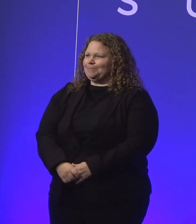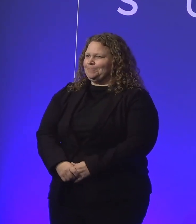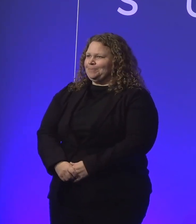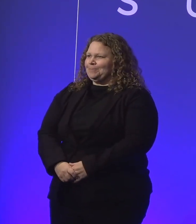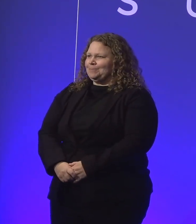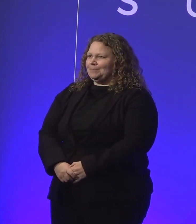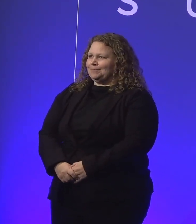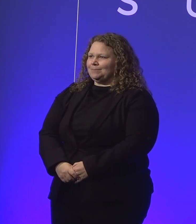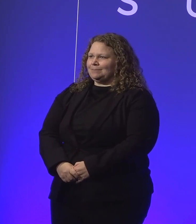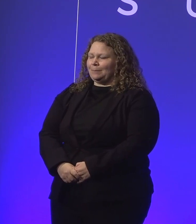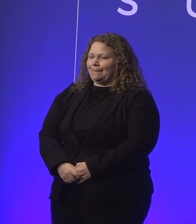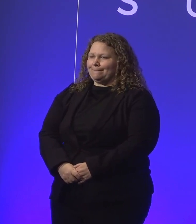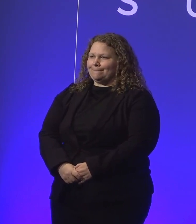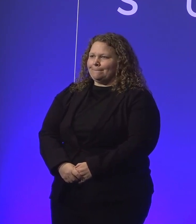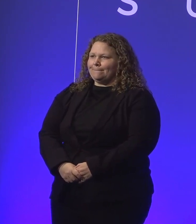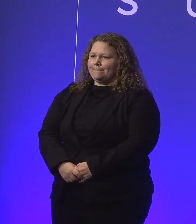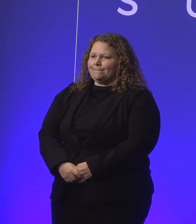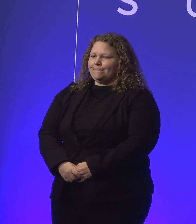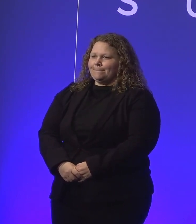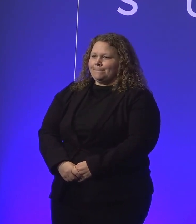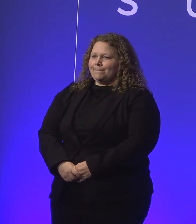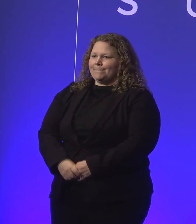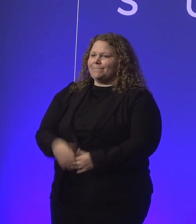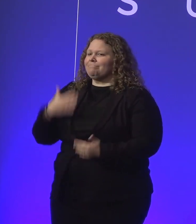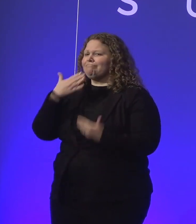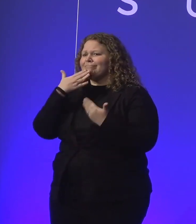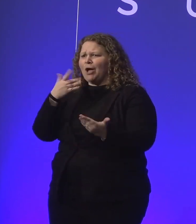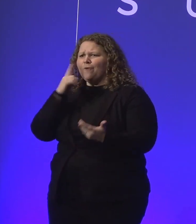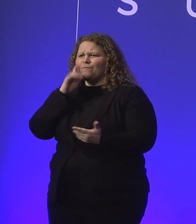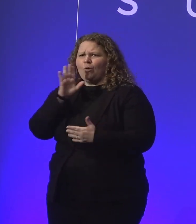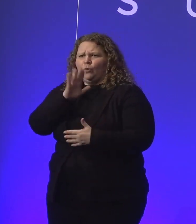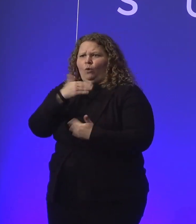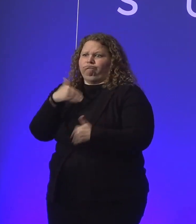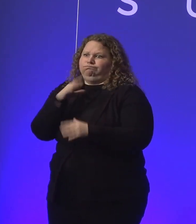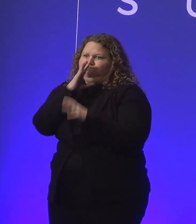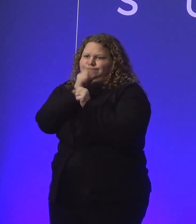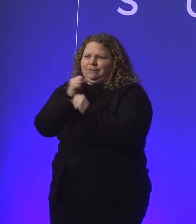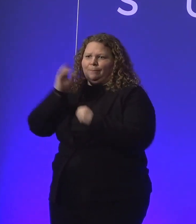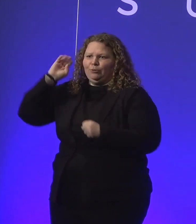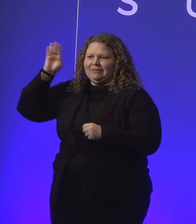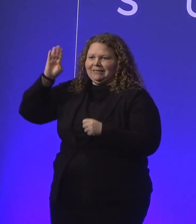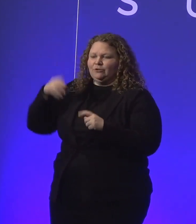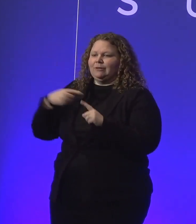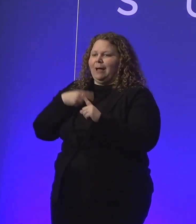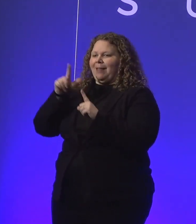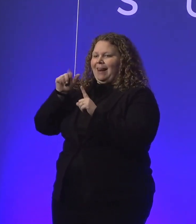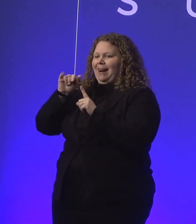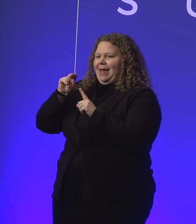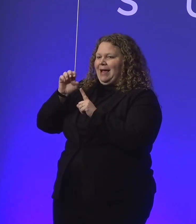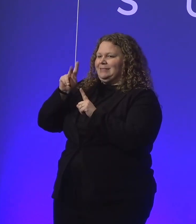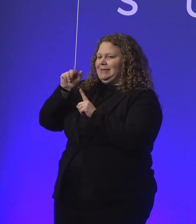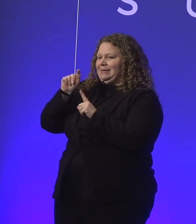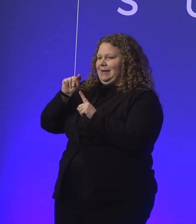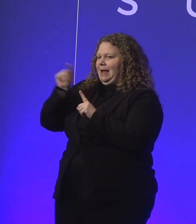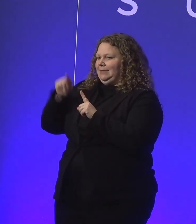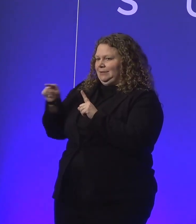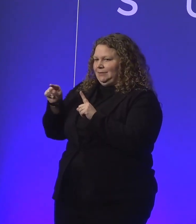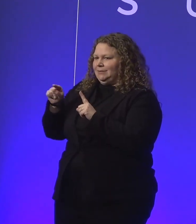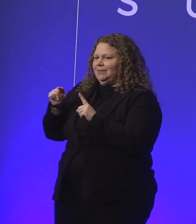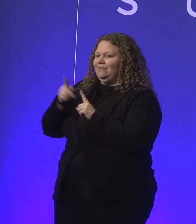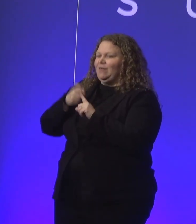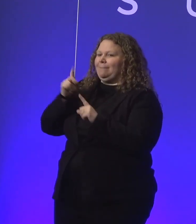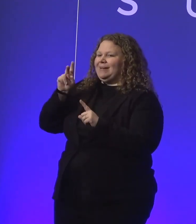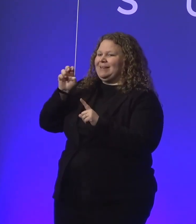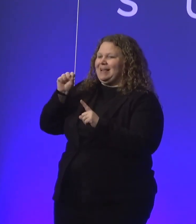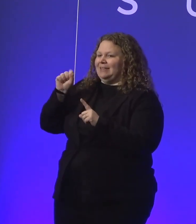Thank you for an interesting presentation. This is Elaine Katz with Kessler Foundation in New Jersey. So if I'm looking to,